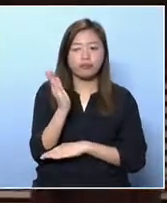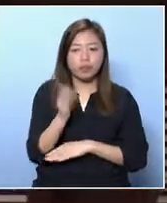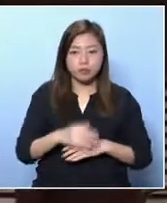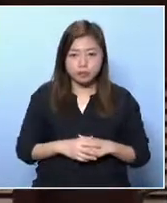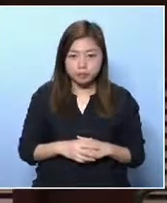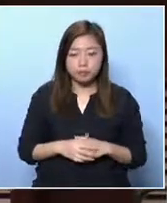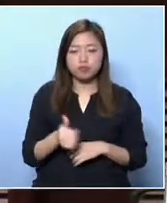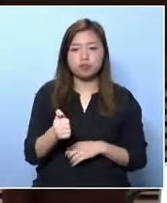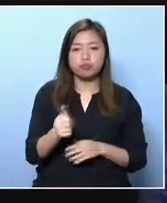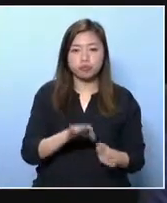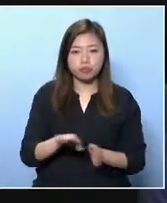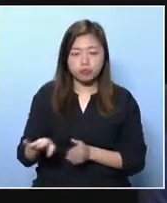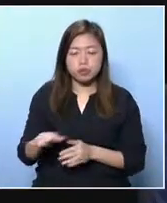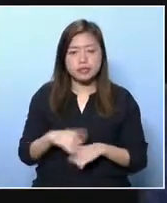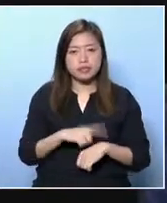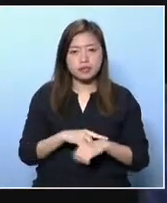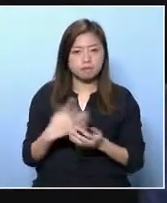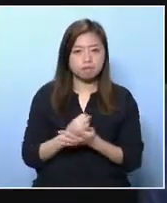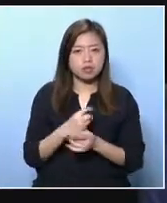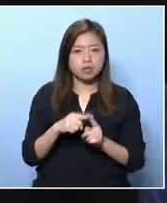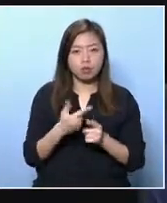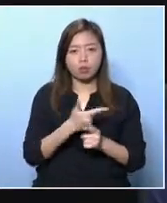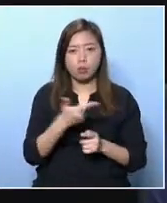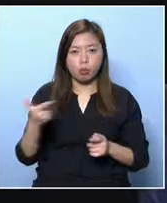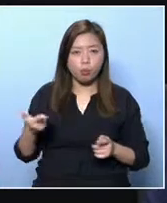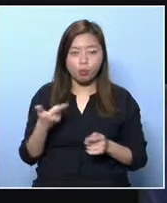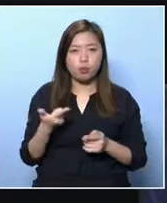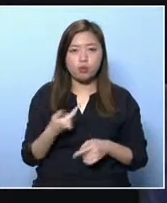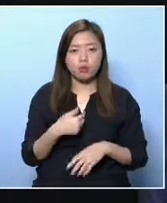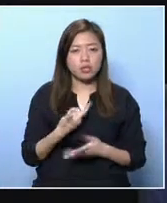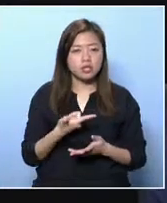Secretary, perhaps I wish to give more time for the deputations to speak.